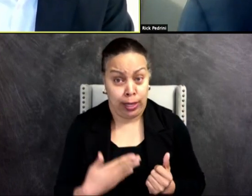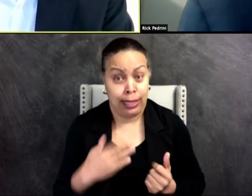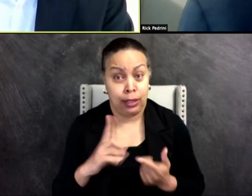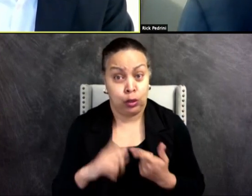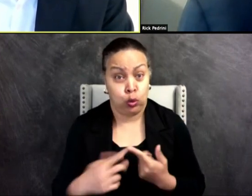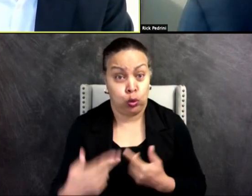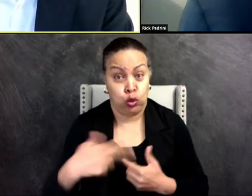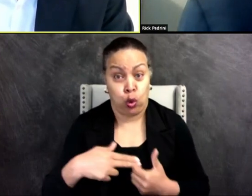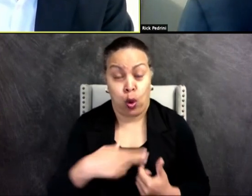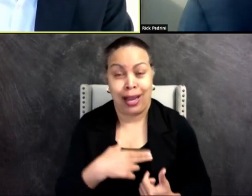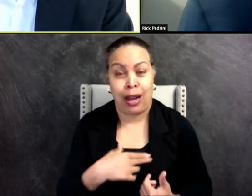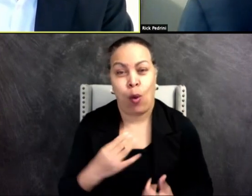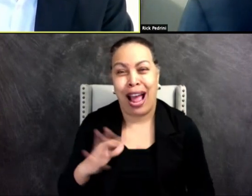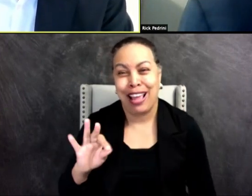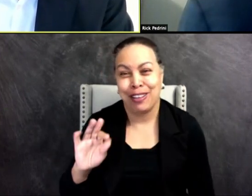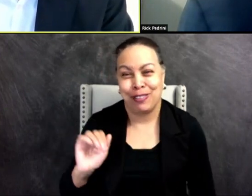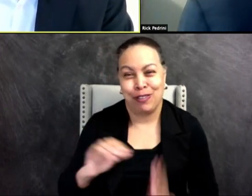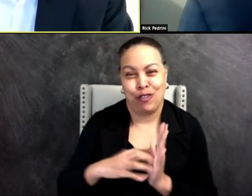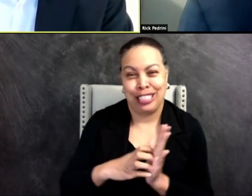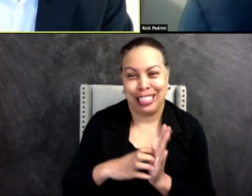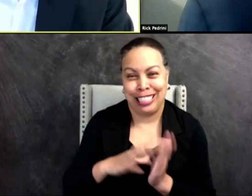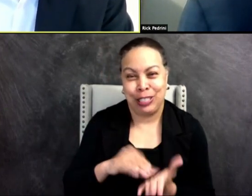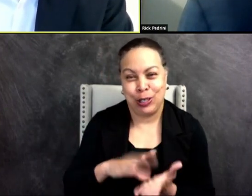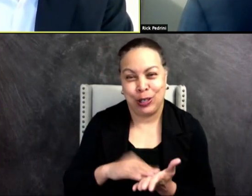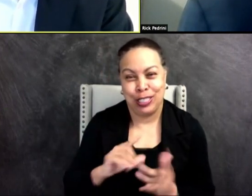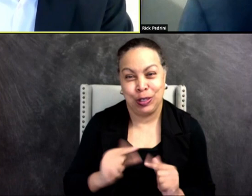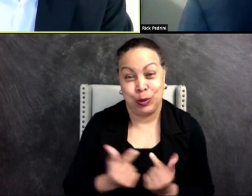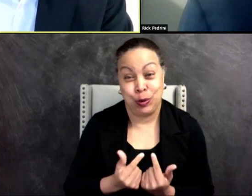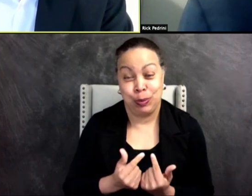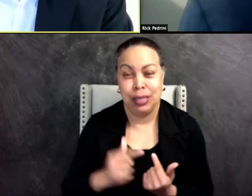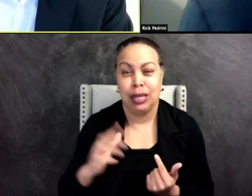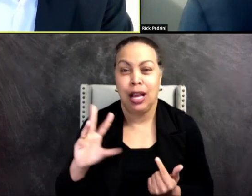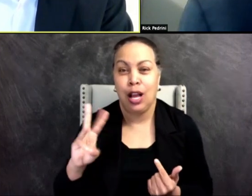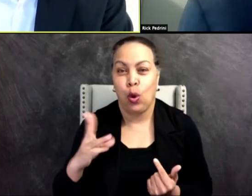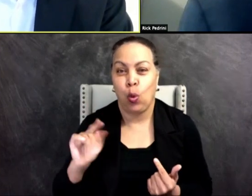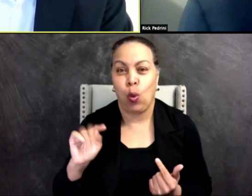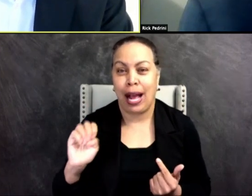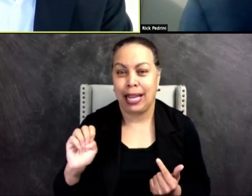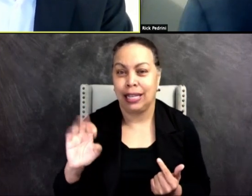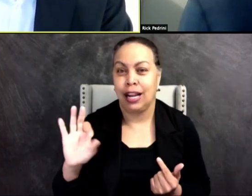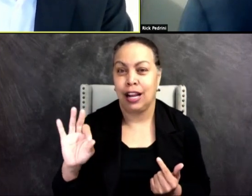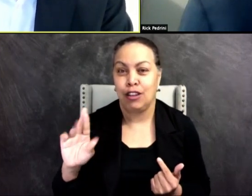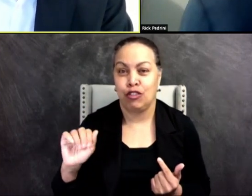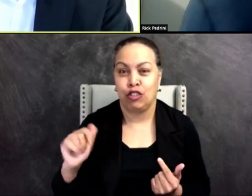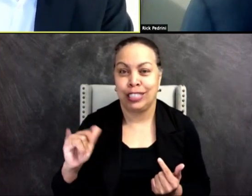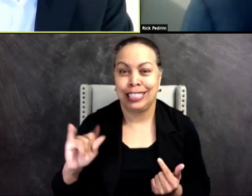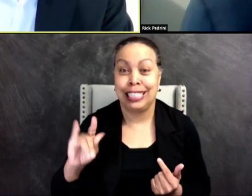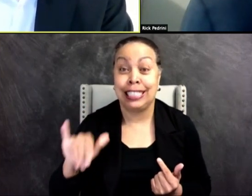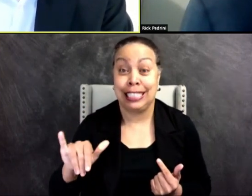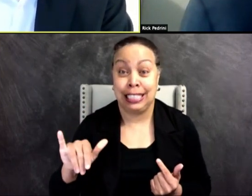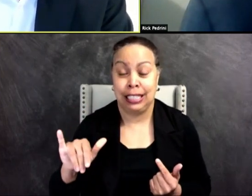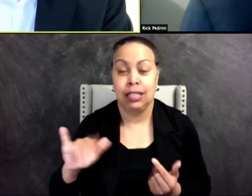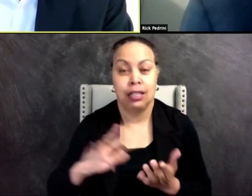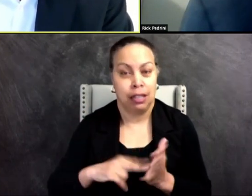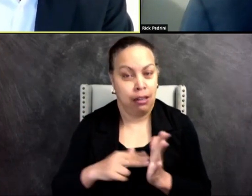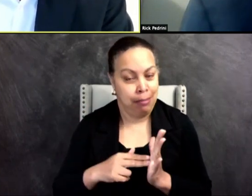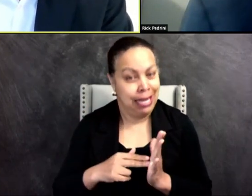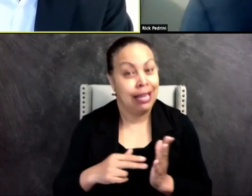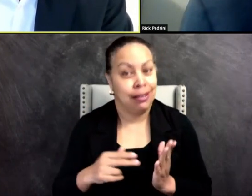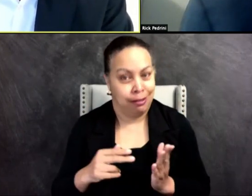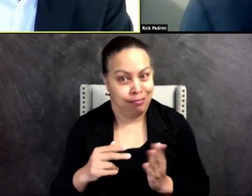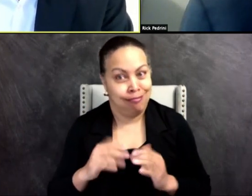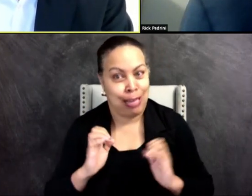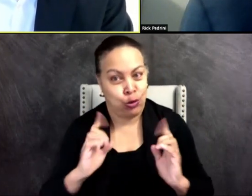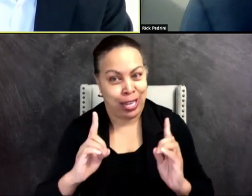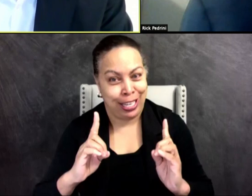join a white fragility learning group or something that speaks to active anti-racism education. And I'm going to say this, and you and I have